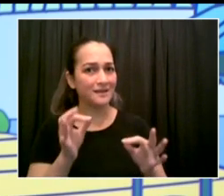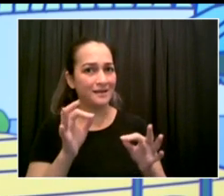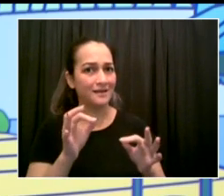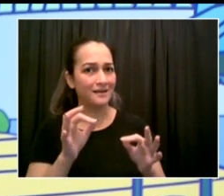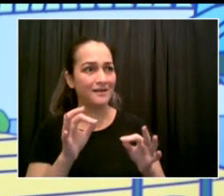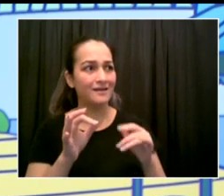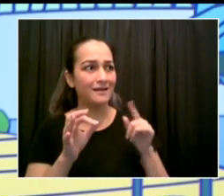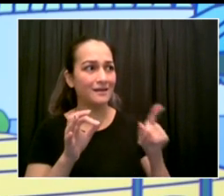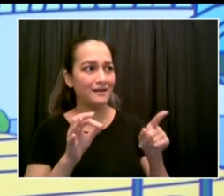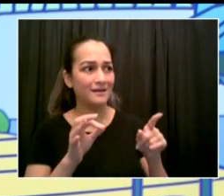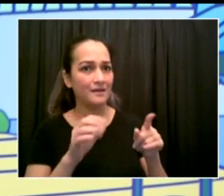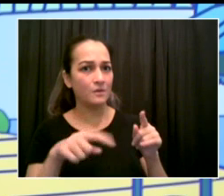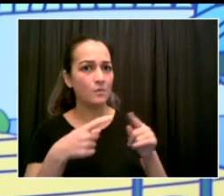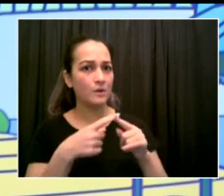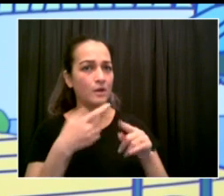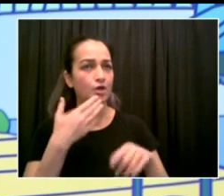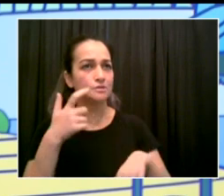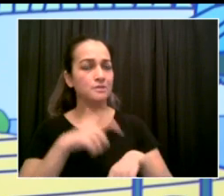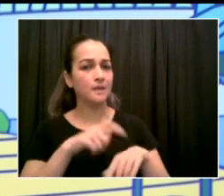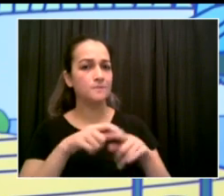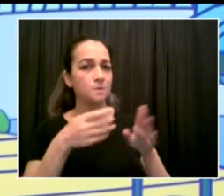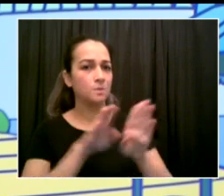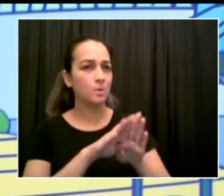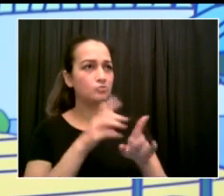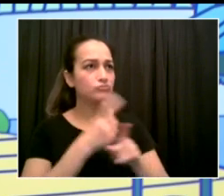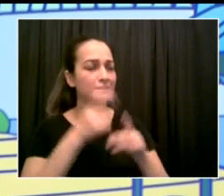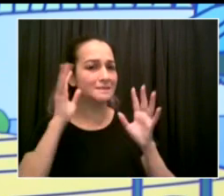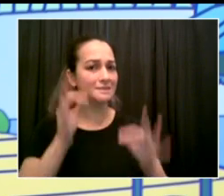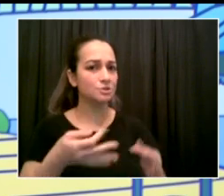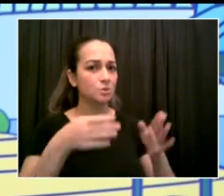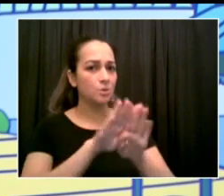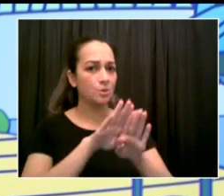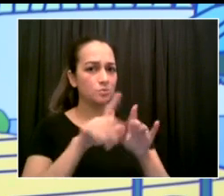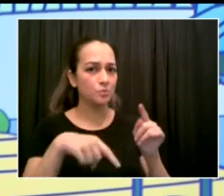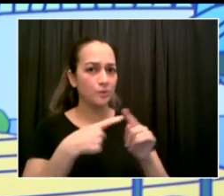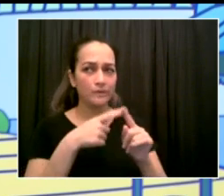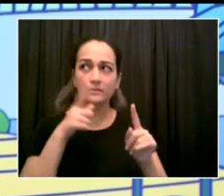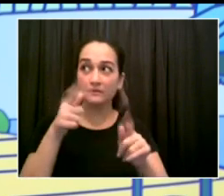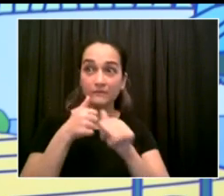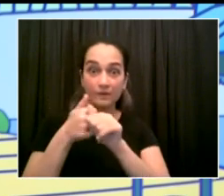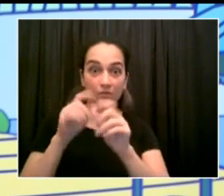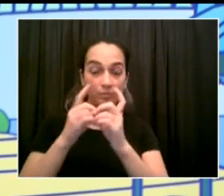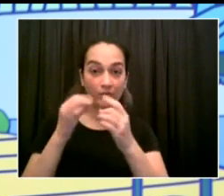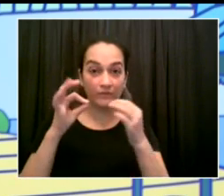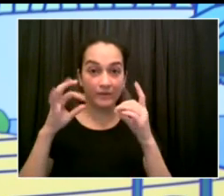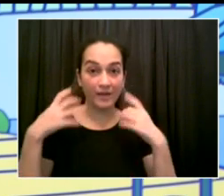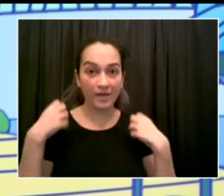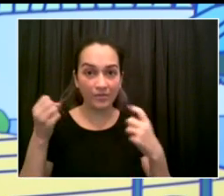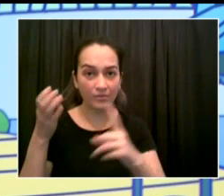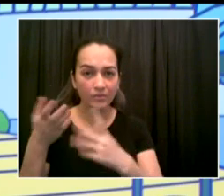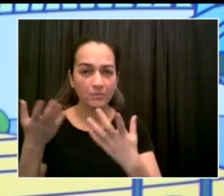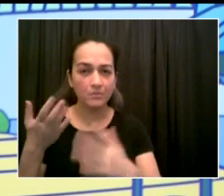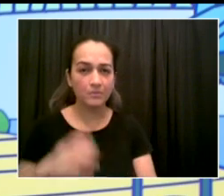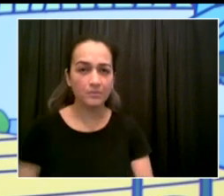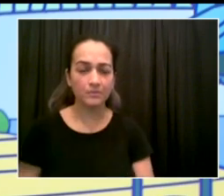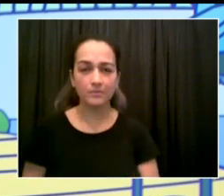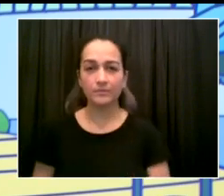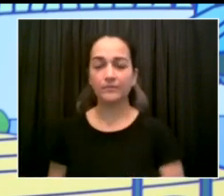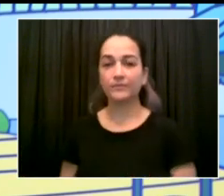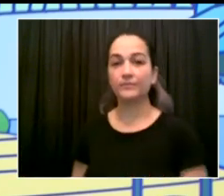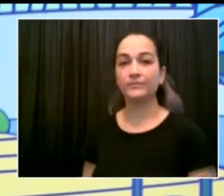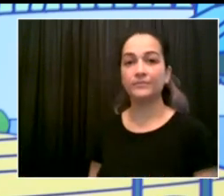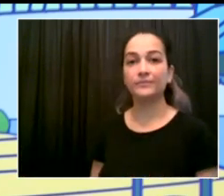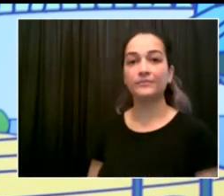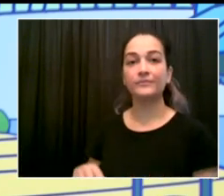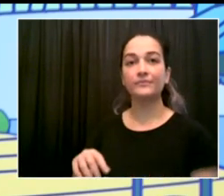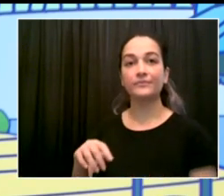different environment, there were a lot of closures. We looked at the facts. We looked at the approach. We said there's a